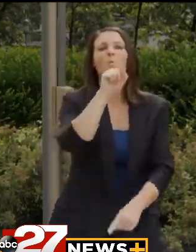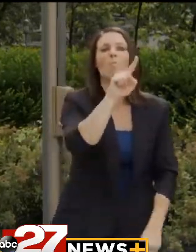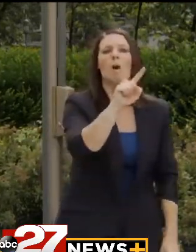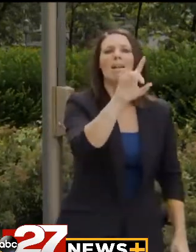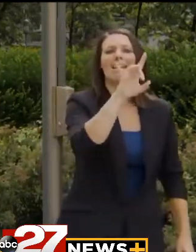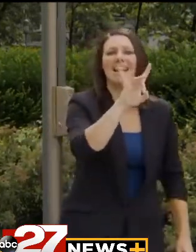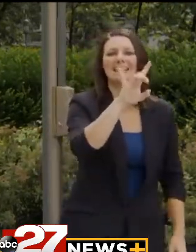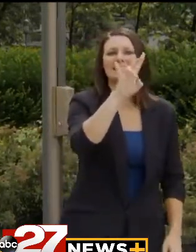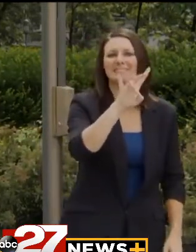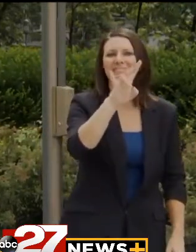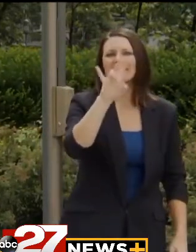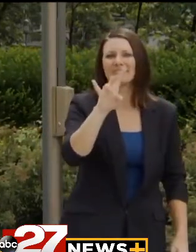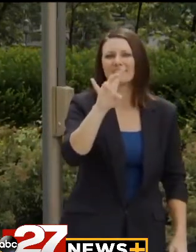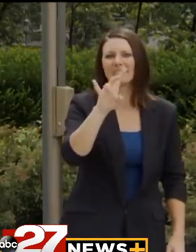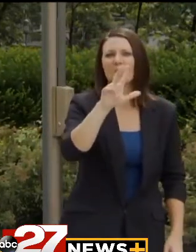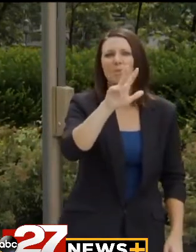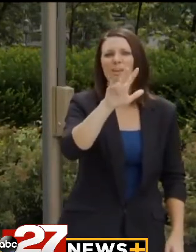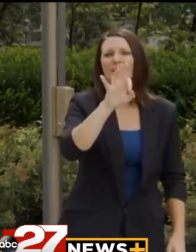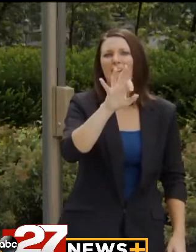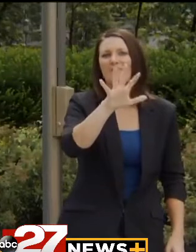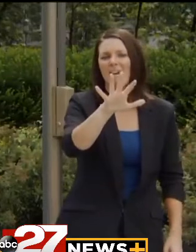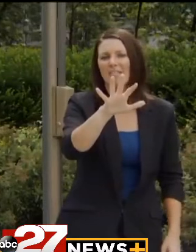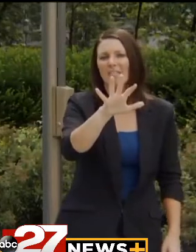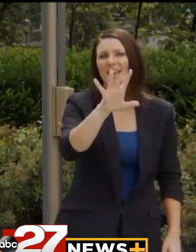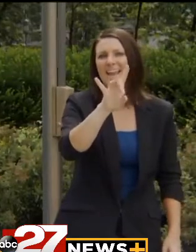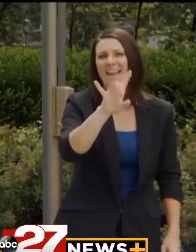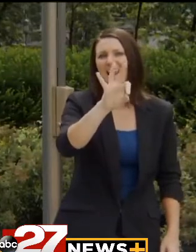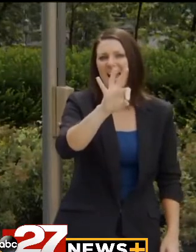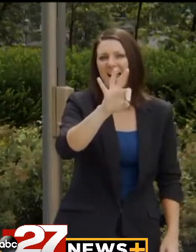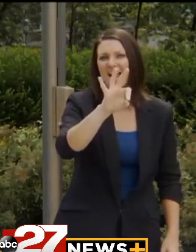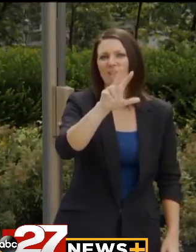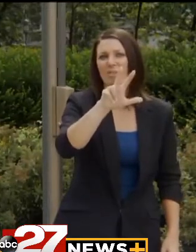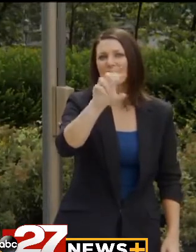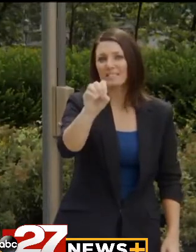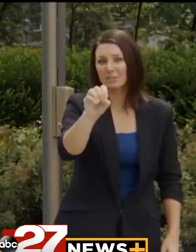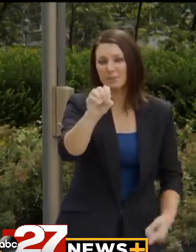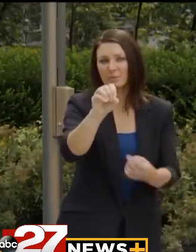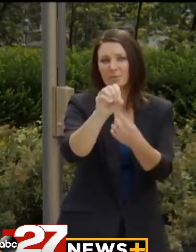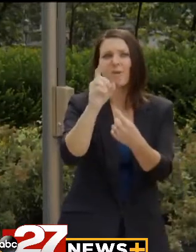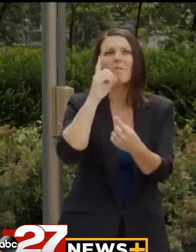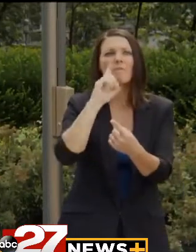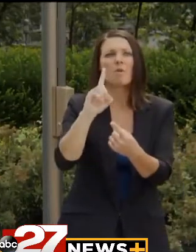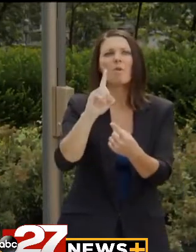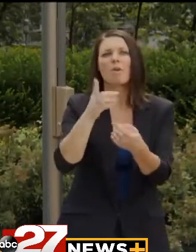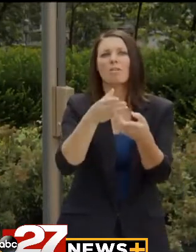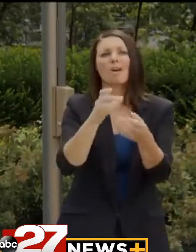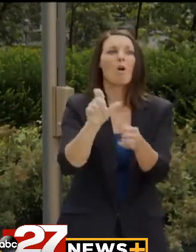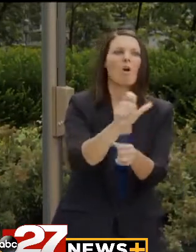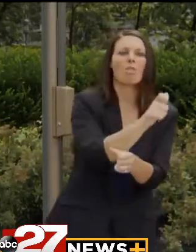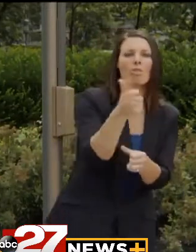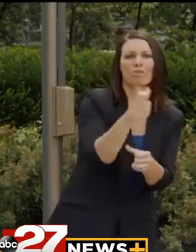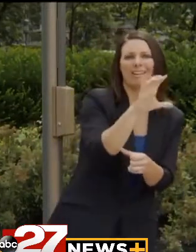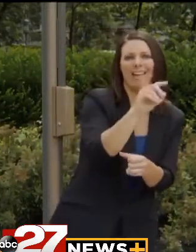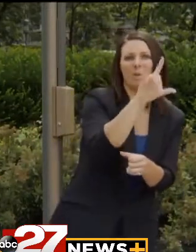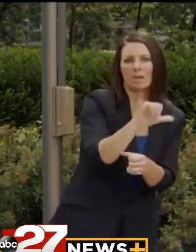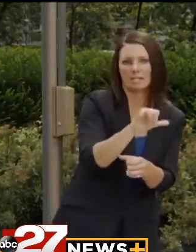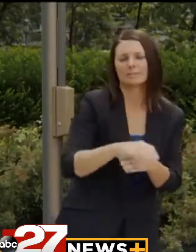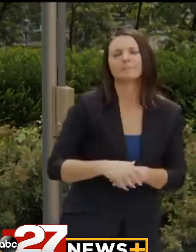-877-395-8930 for clients in all other counties.